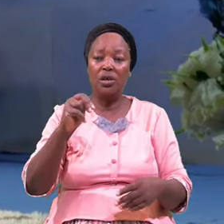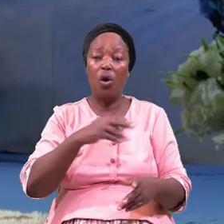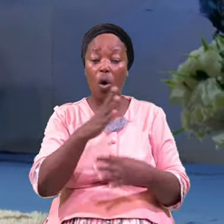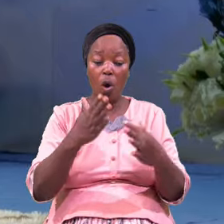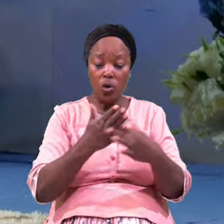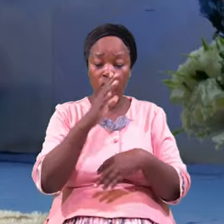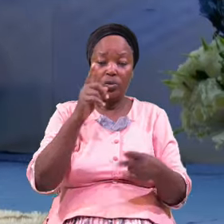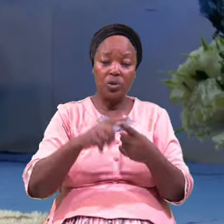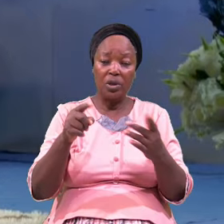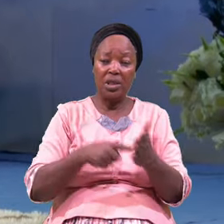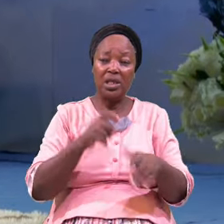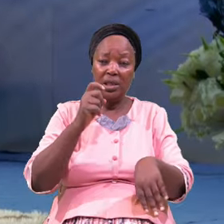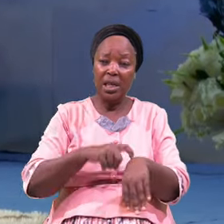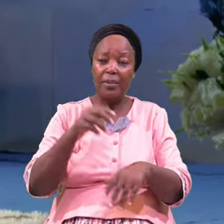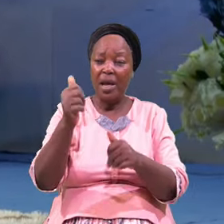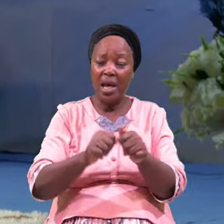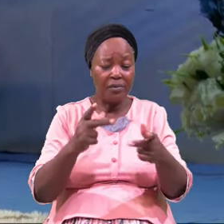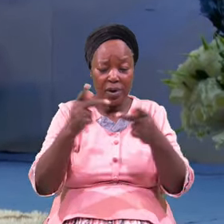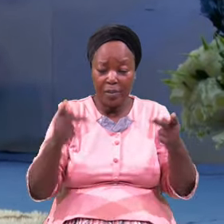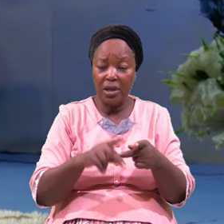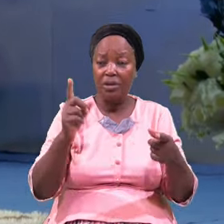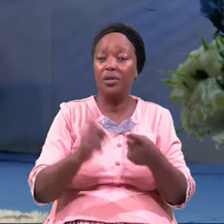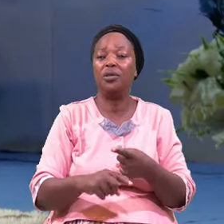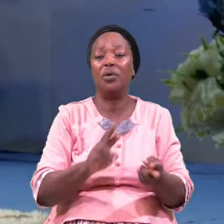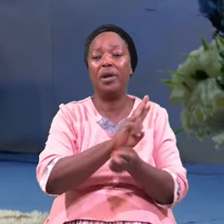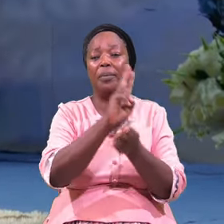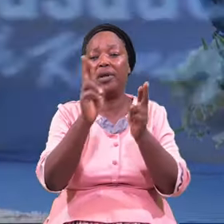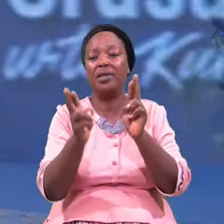Time Everywhere To Repent Age